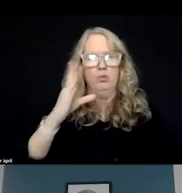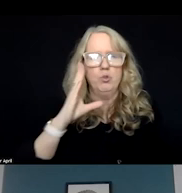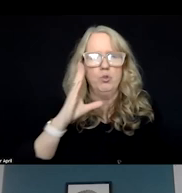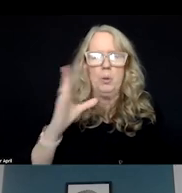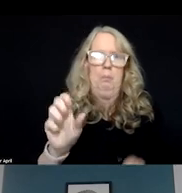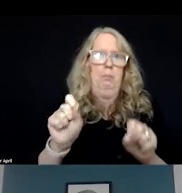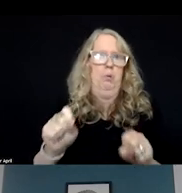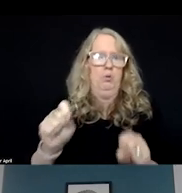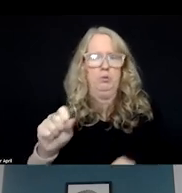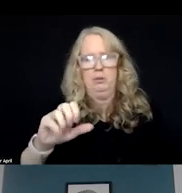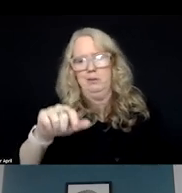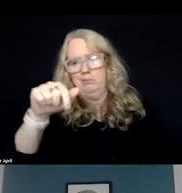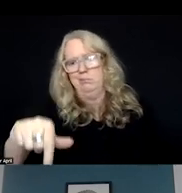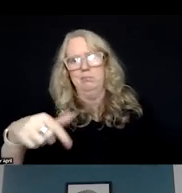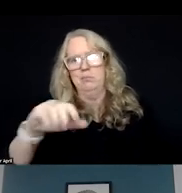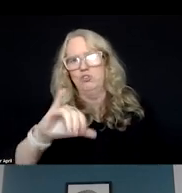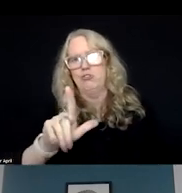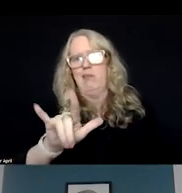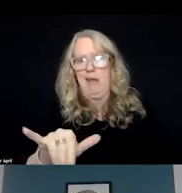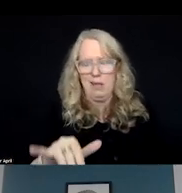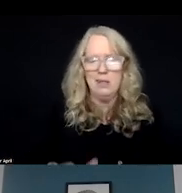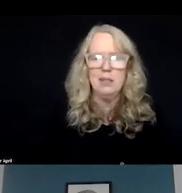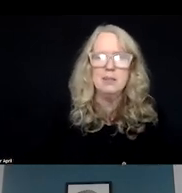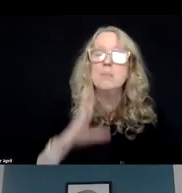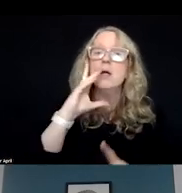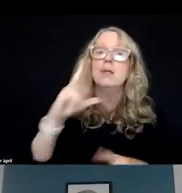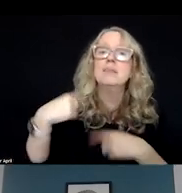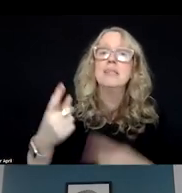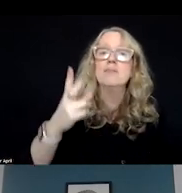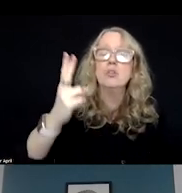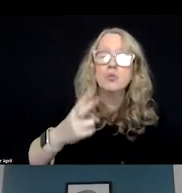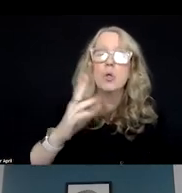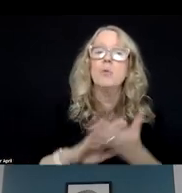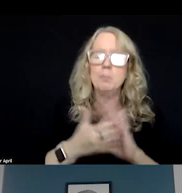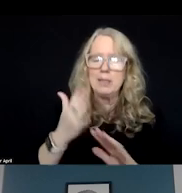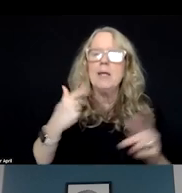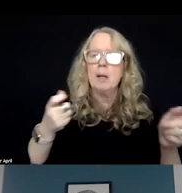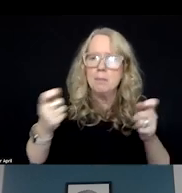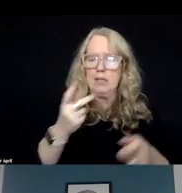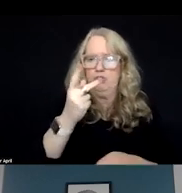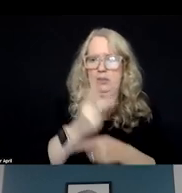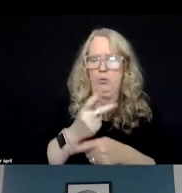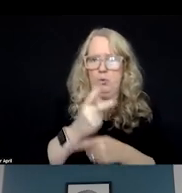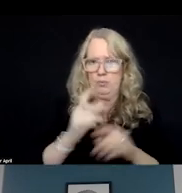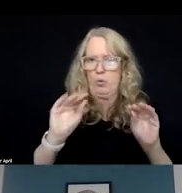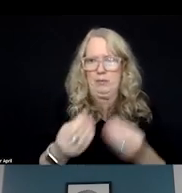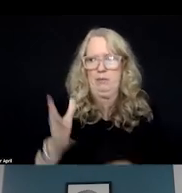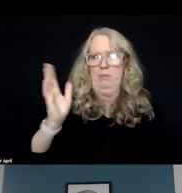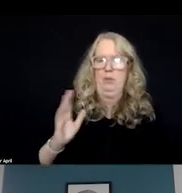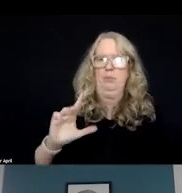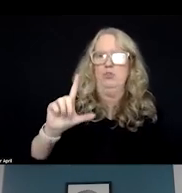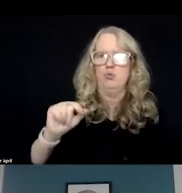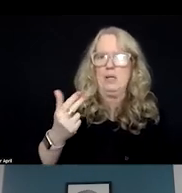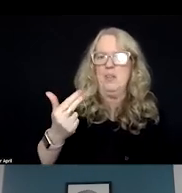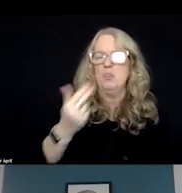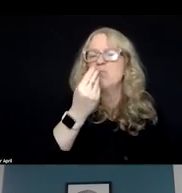potentially July. And just historically, we became a managed care organization in 2013. So, it gives you a little